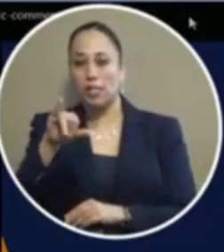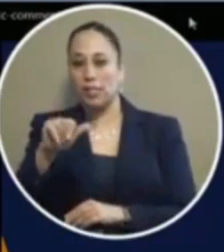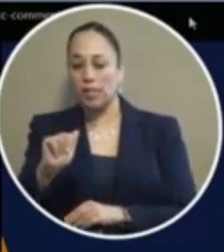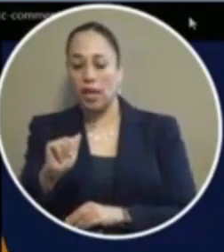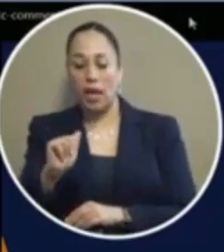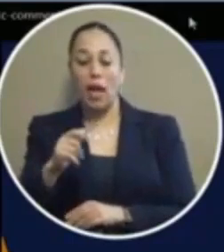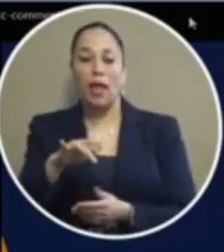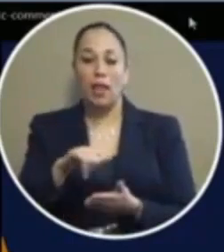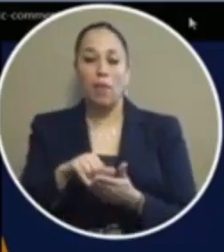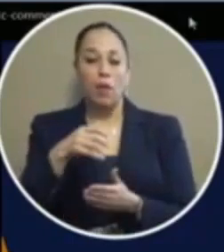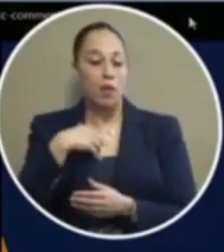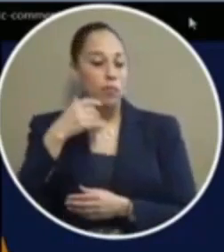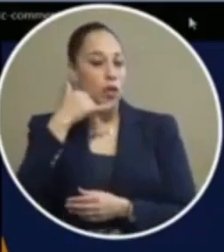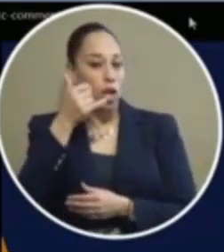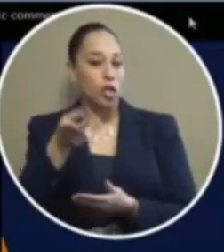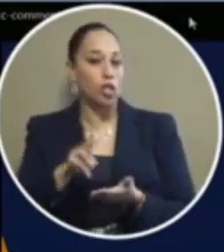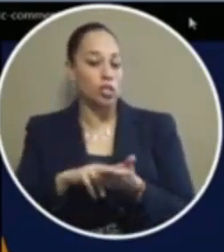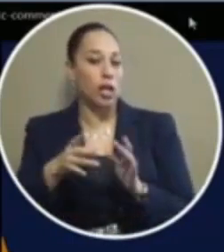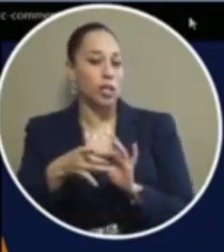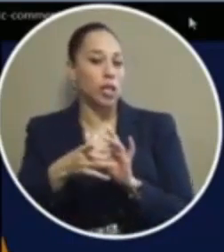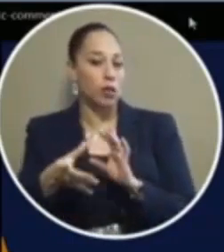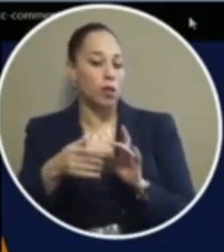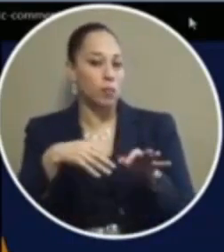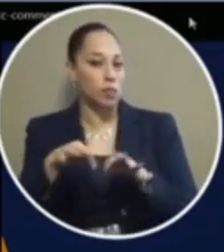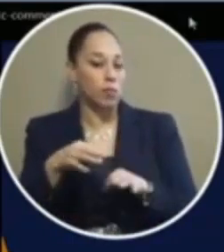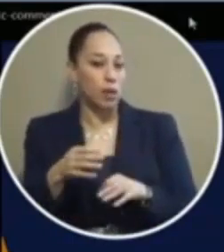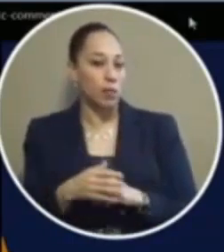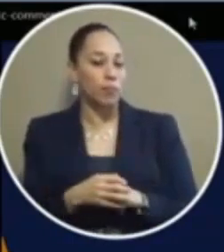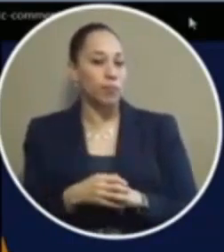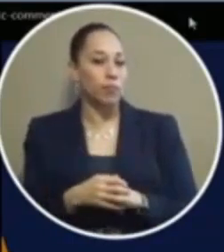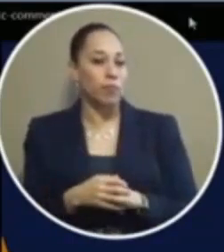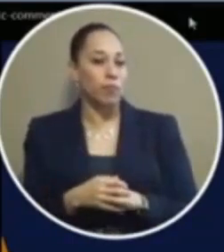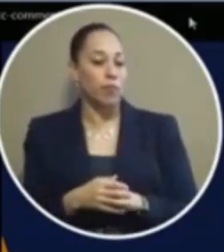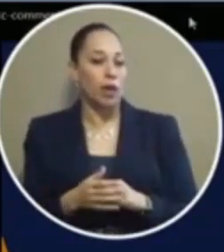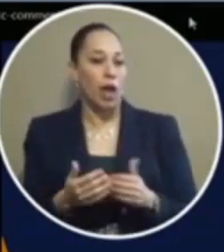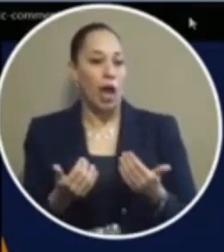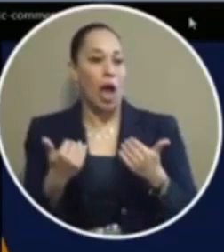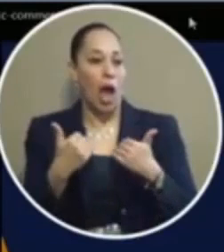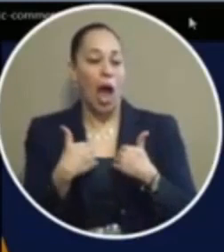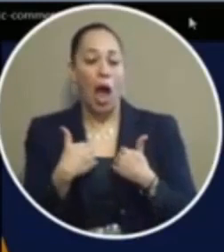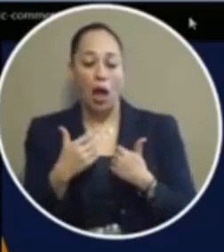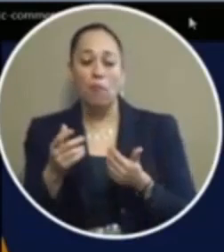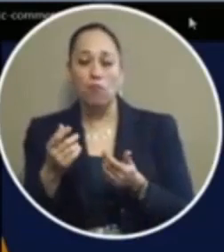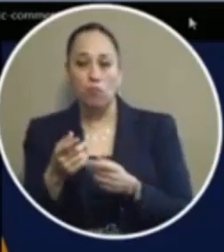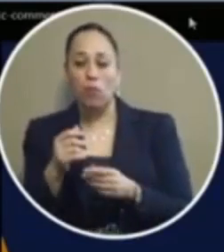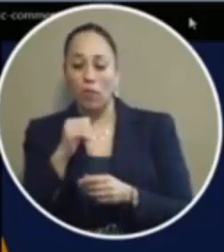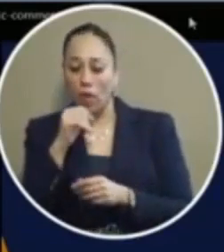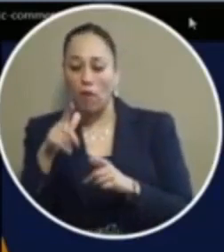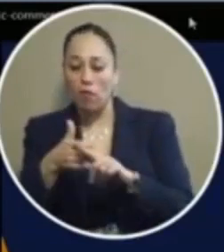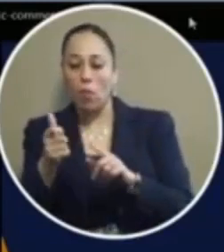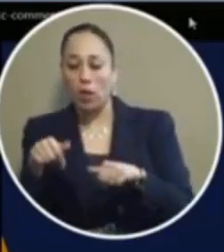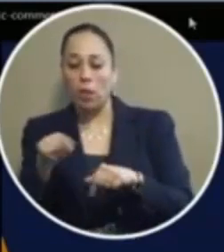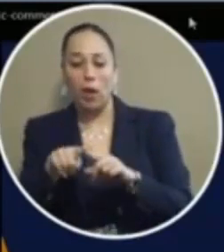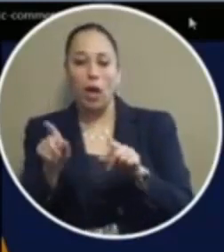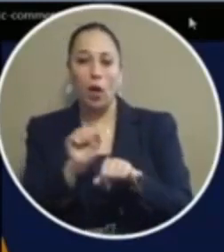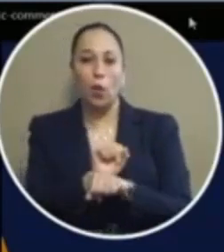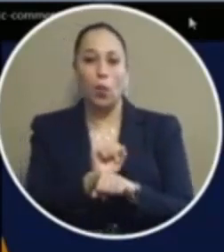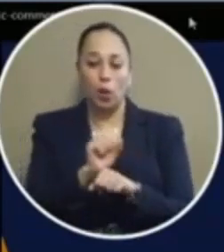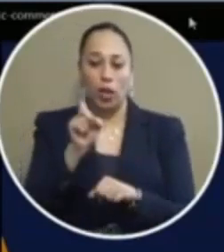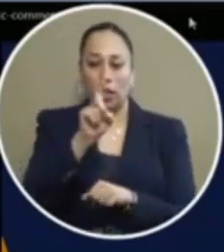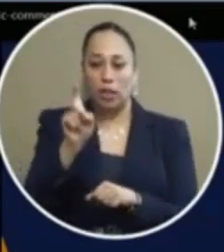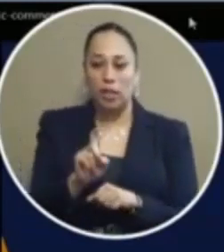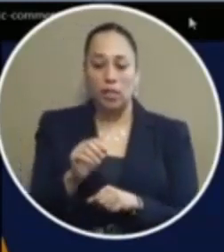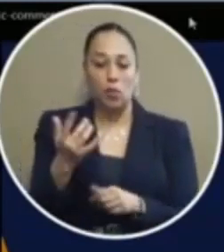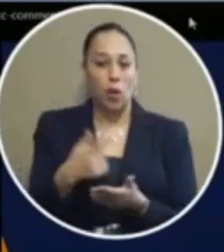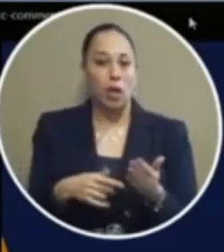in favor for sight and relief so let me explain to you why i'm a new mexican but i work in texas and so i have a medical candidate card and let